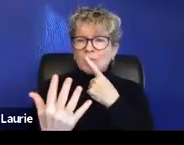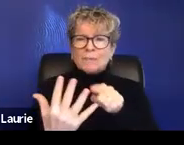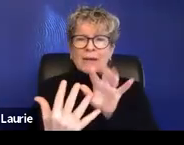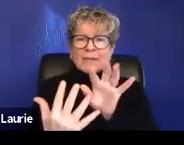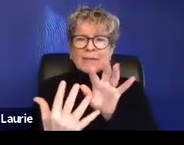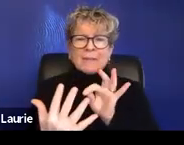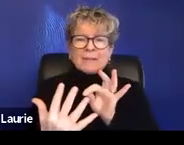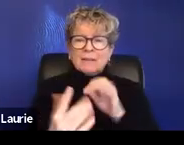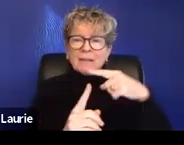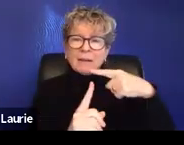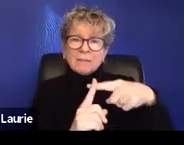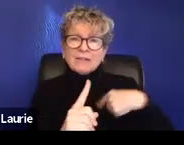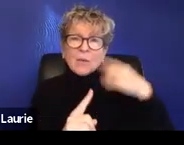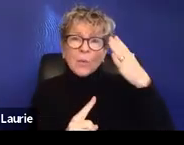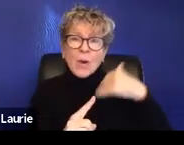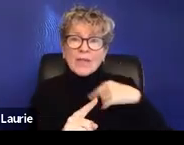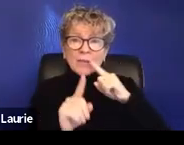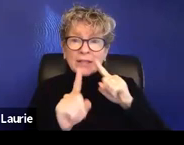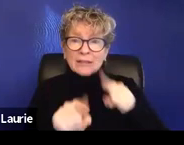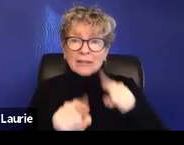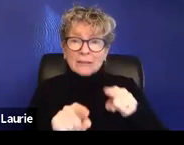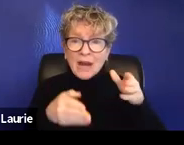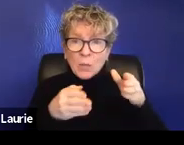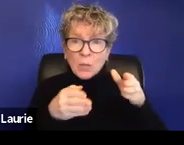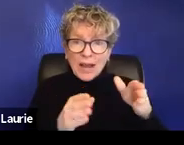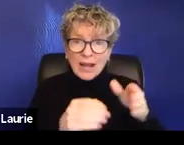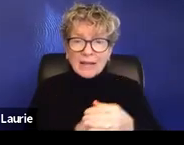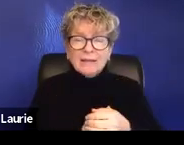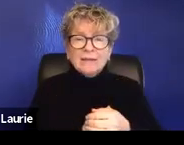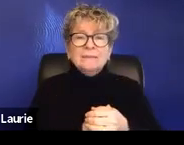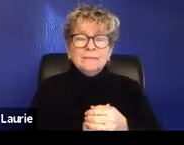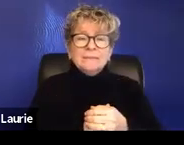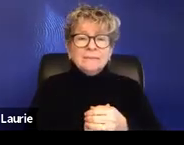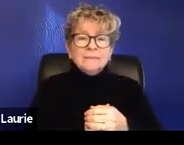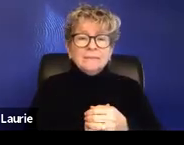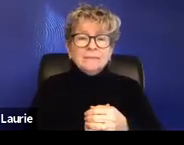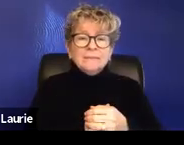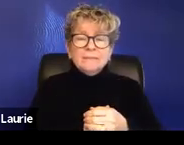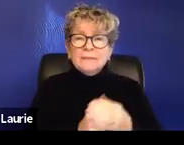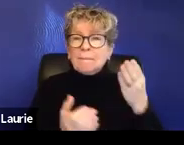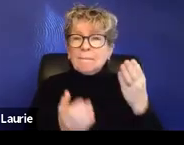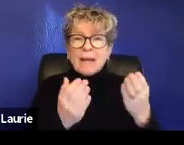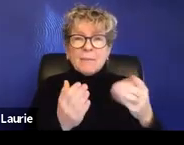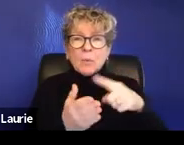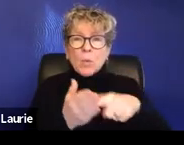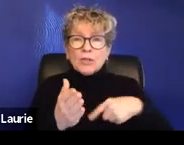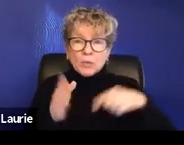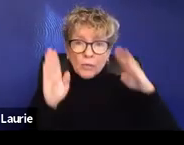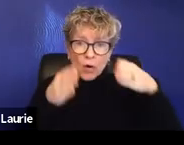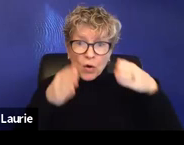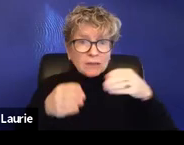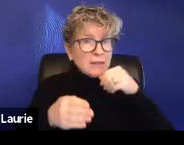why they responded the way they did, why maybe the issue that you initially focused on might not be their priority. Um,